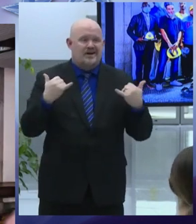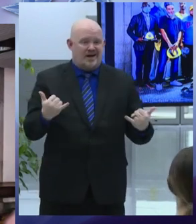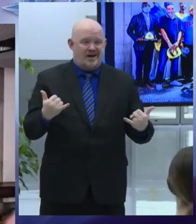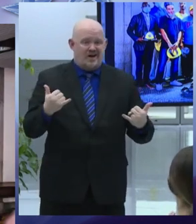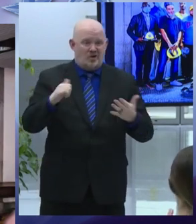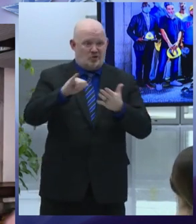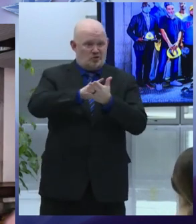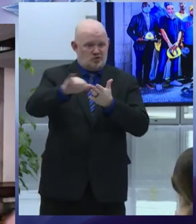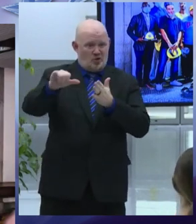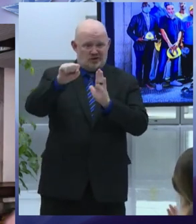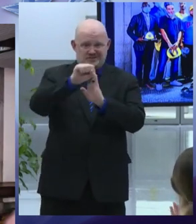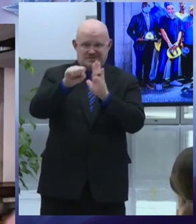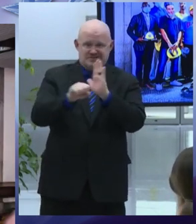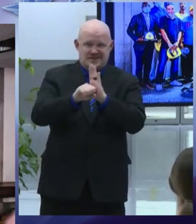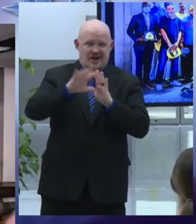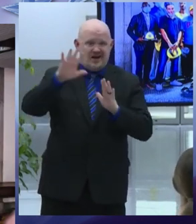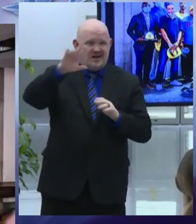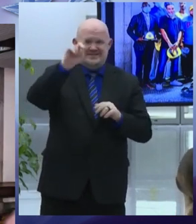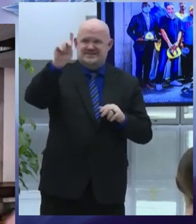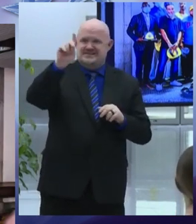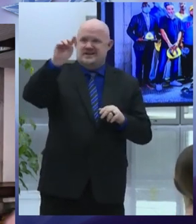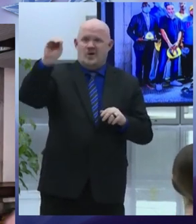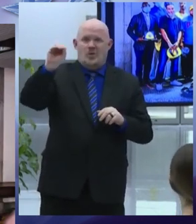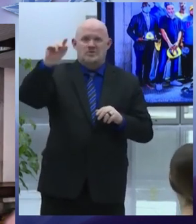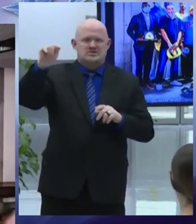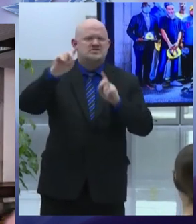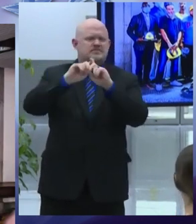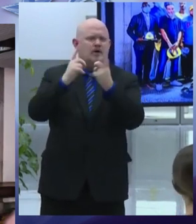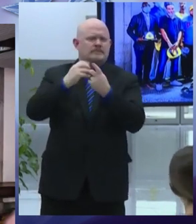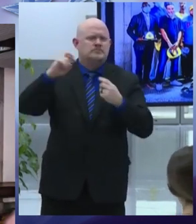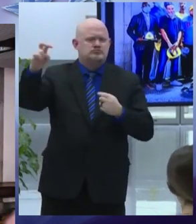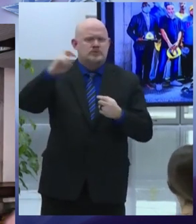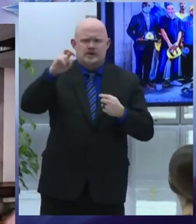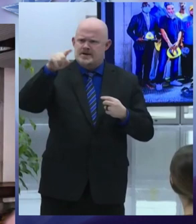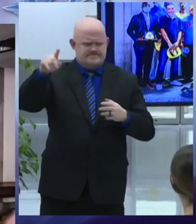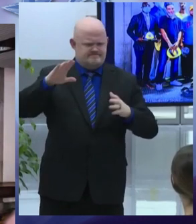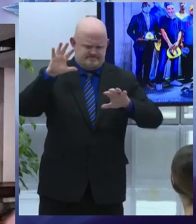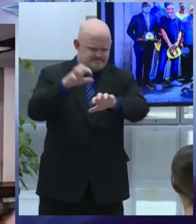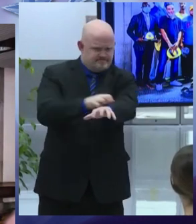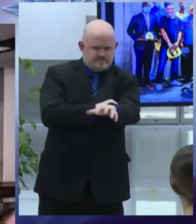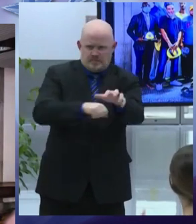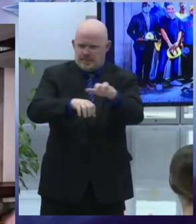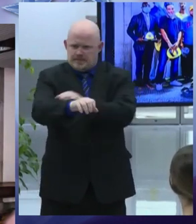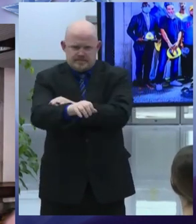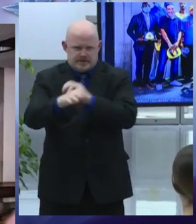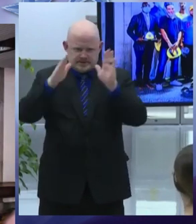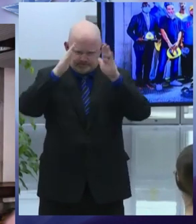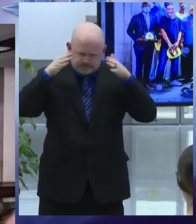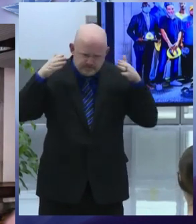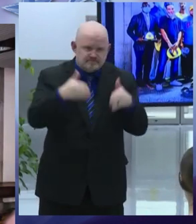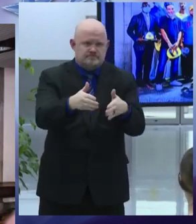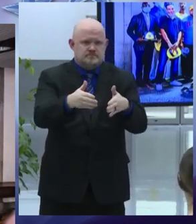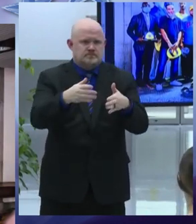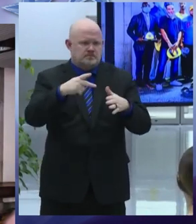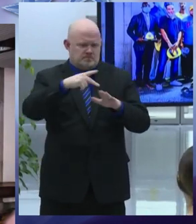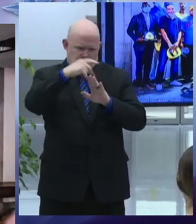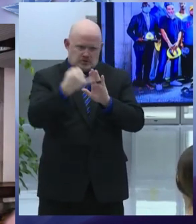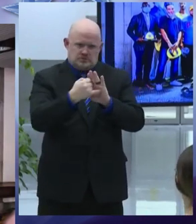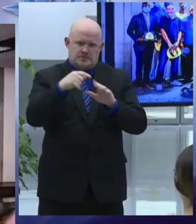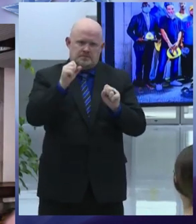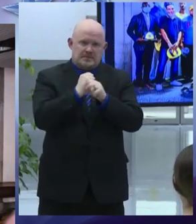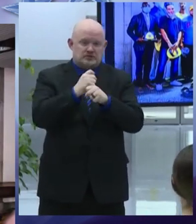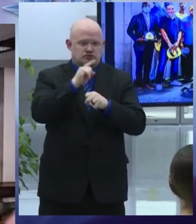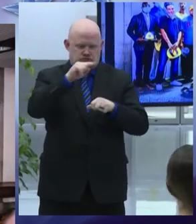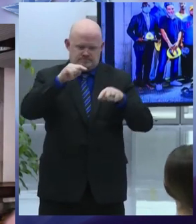local hiring requirements under the sept 14 program it will mean 81 contractors on the project will get incentives to hire city